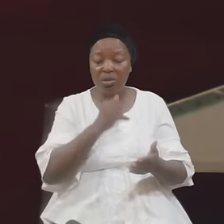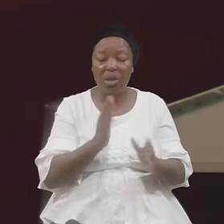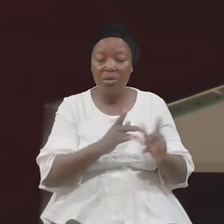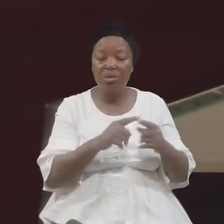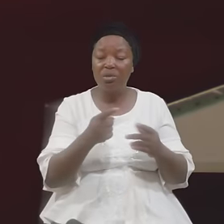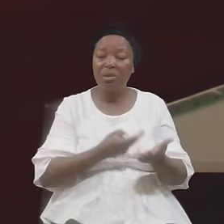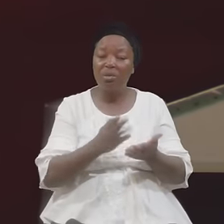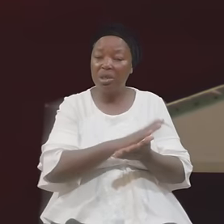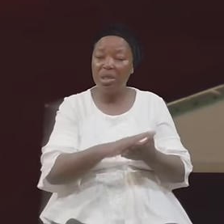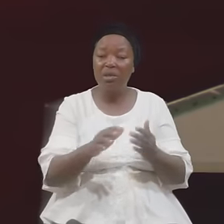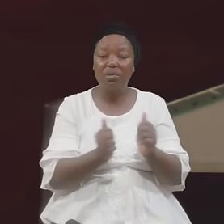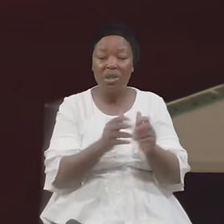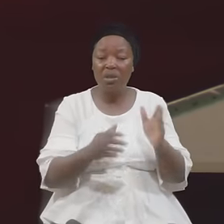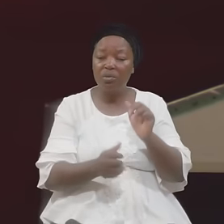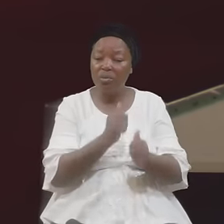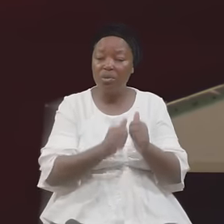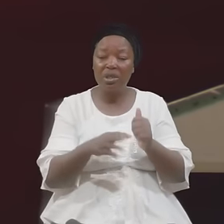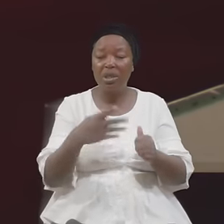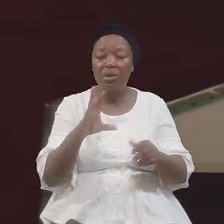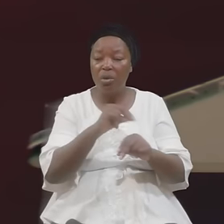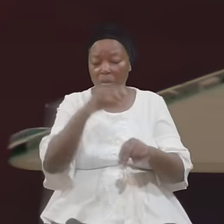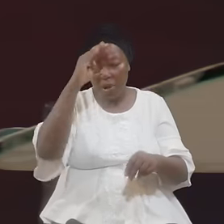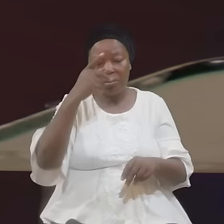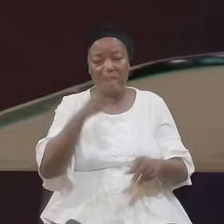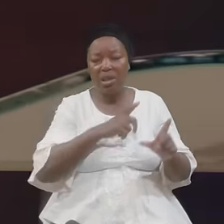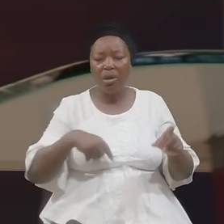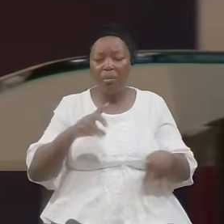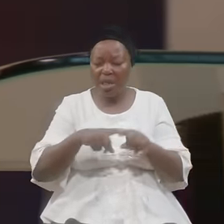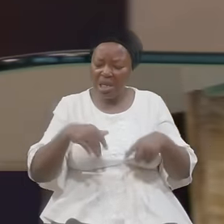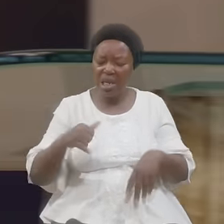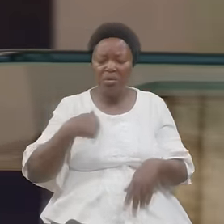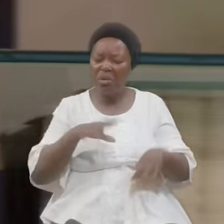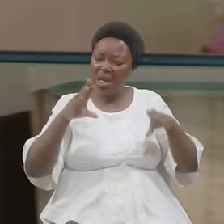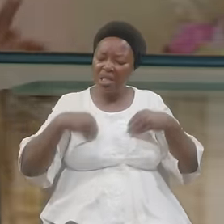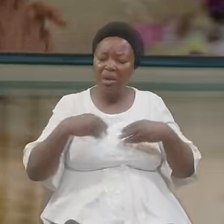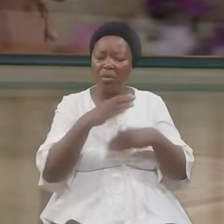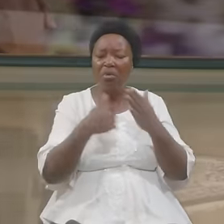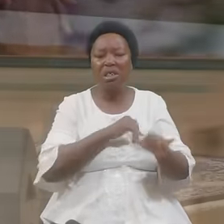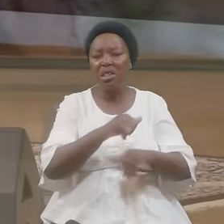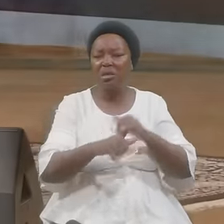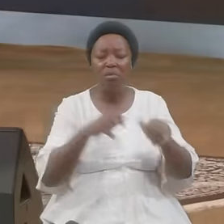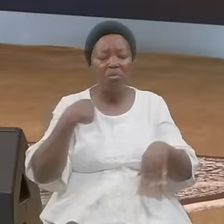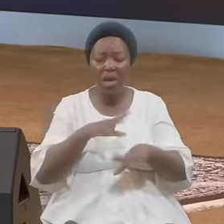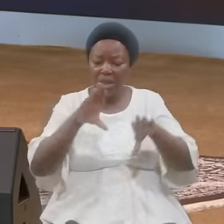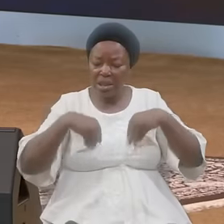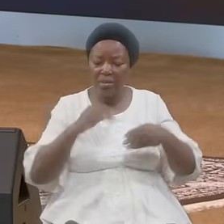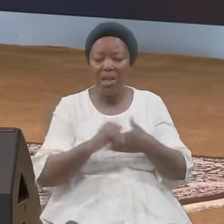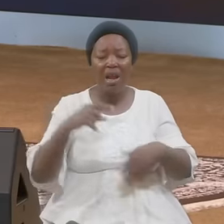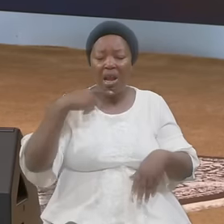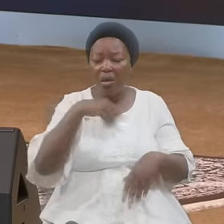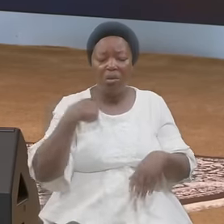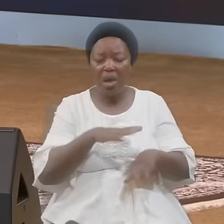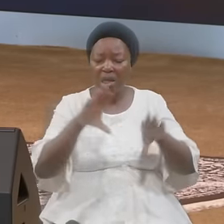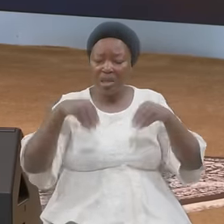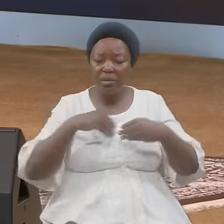Her We Accept The Lie We Accept The Deception We Accept The Lust Of The